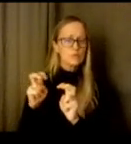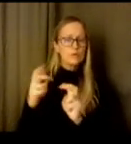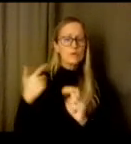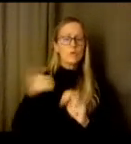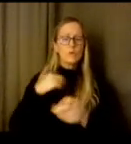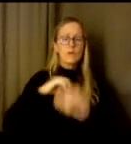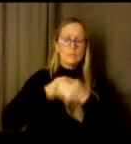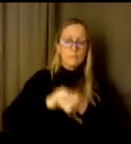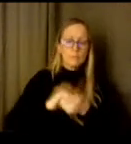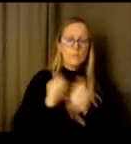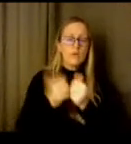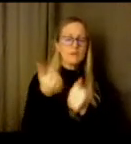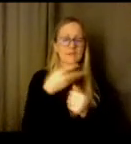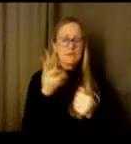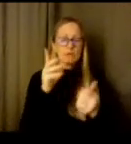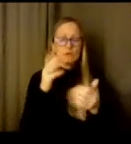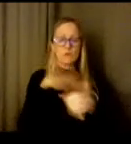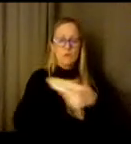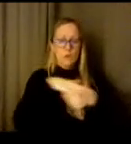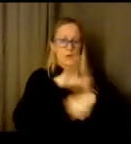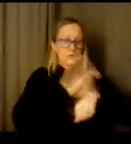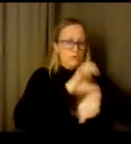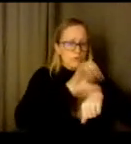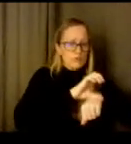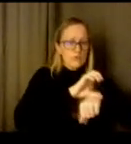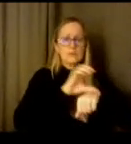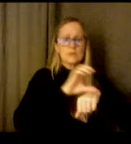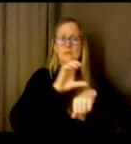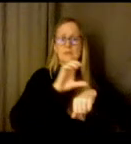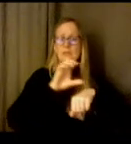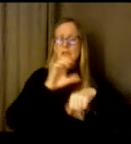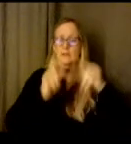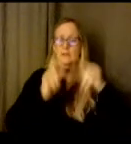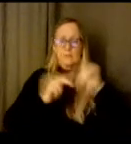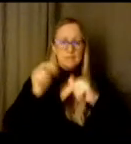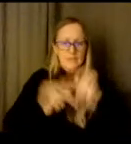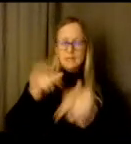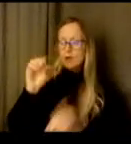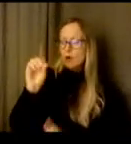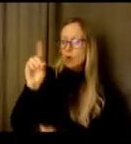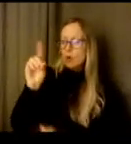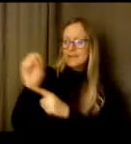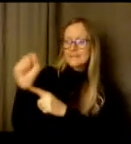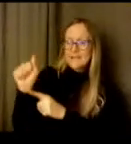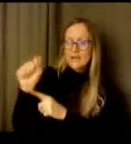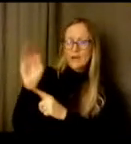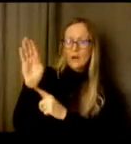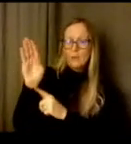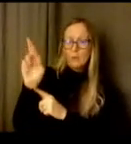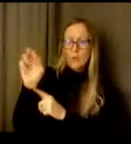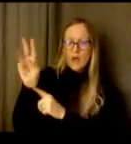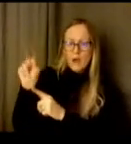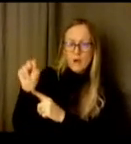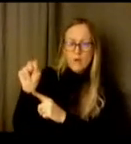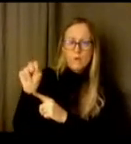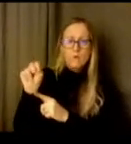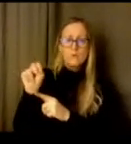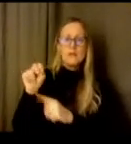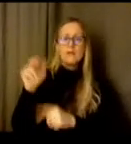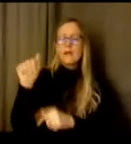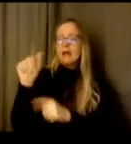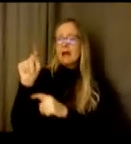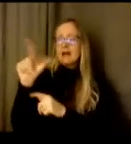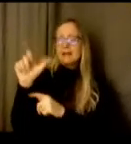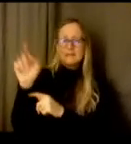local churches businesses uh Odessa Brown school-based health clinics um Atlantic Street therapeutic health